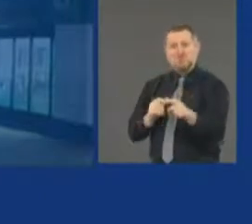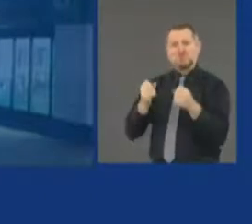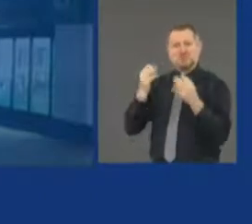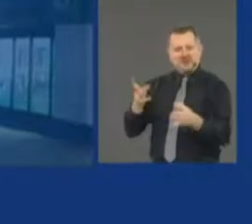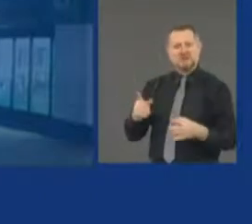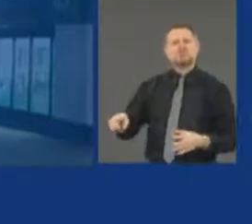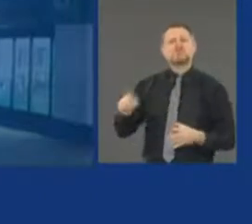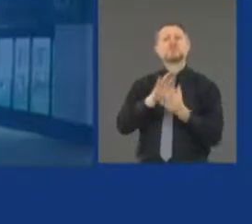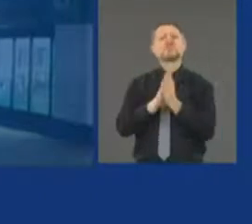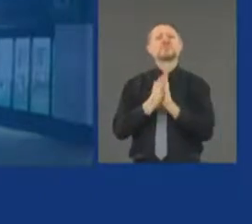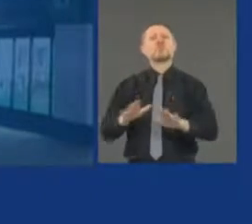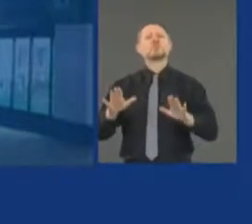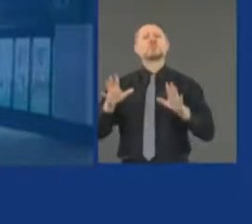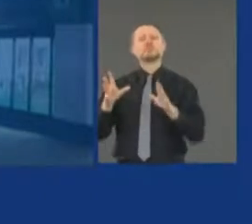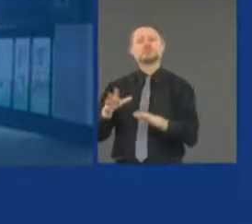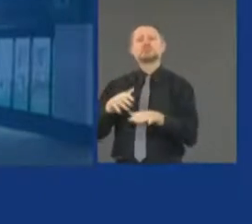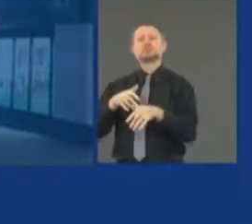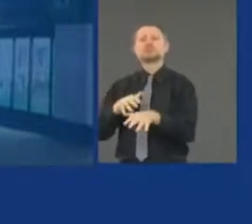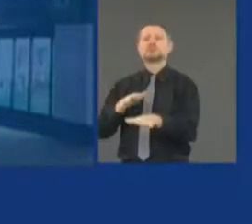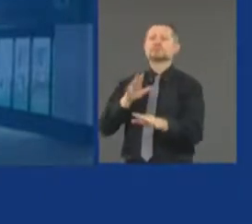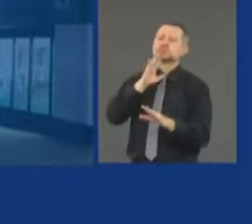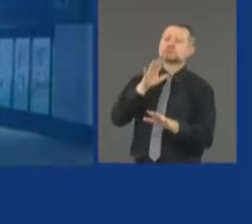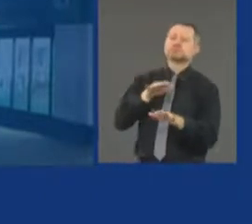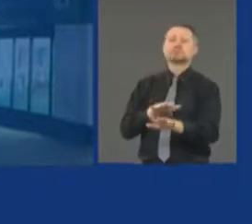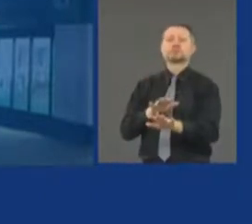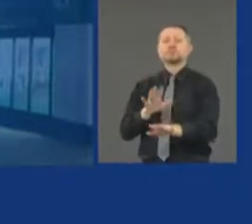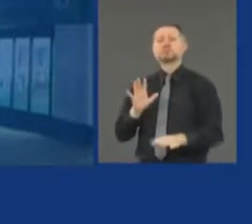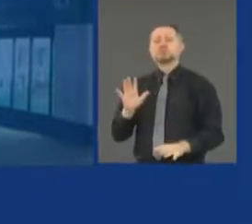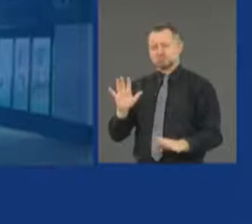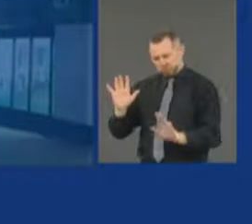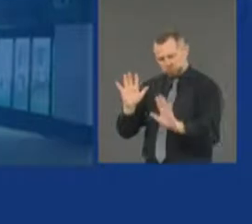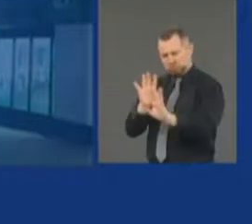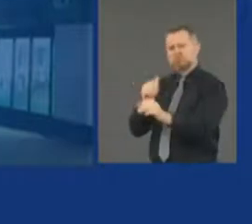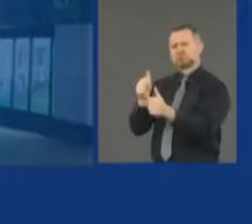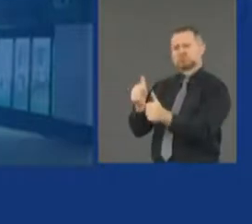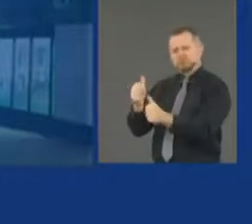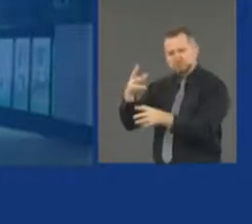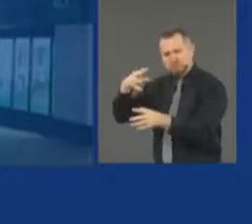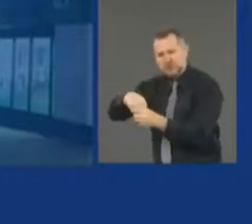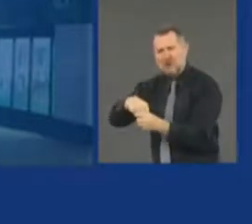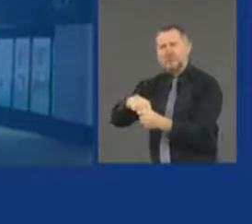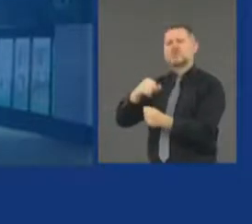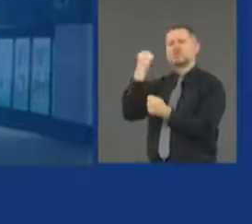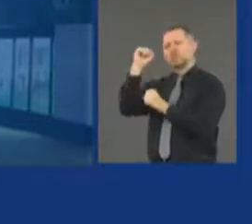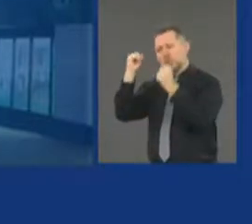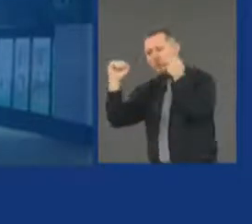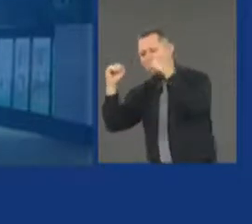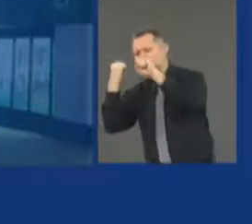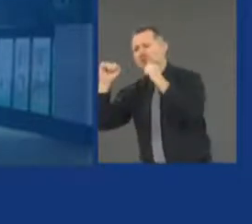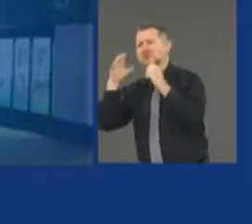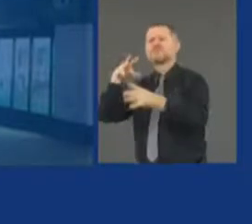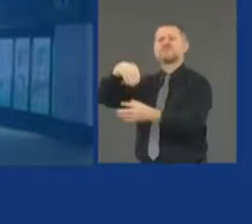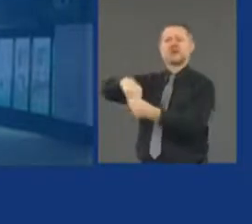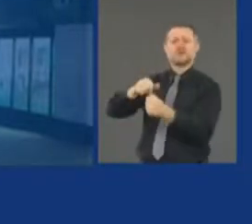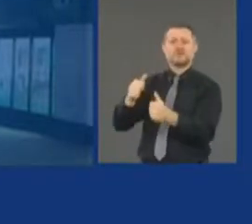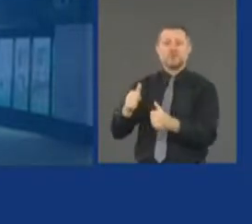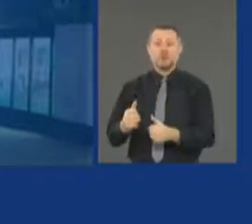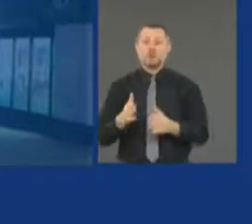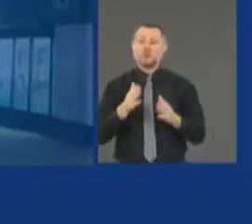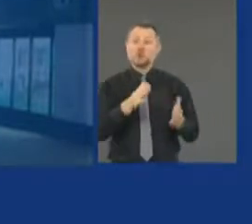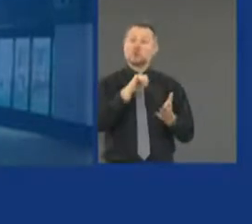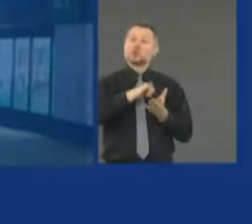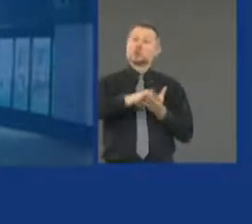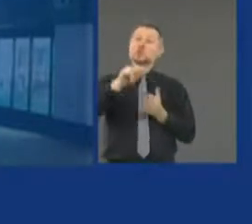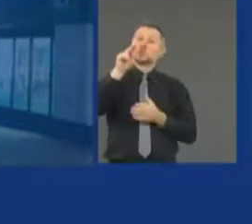And I want to thank all involved for keeping it that way, protesters included. New York City last night was much